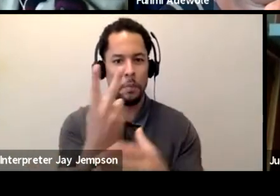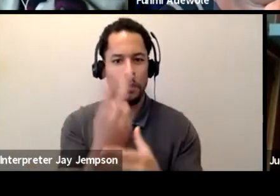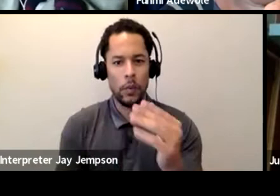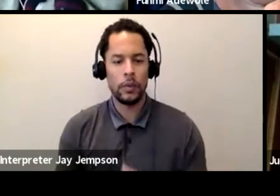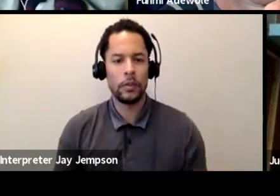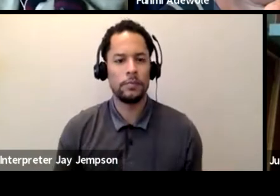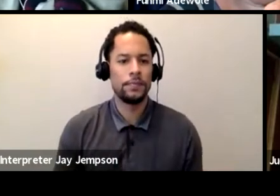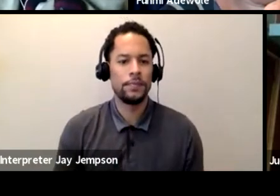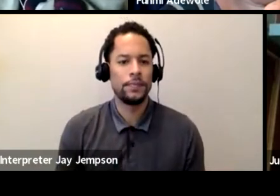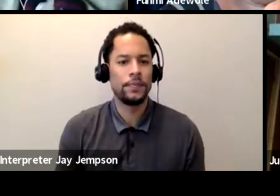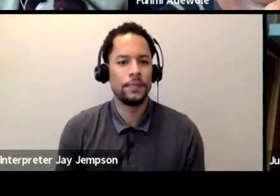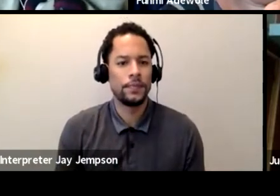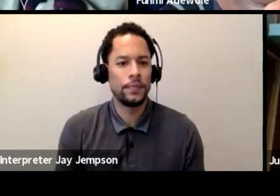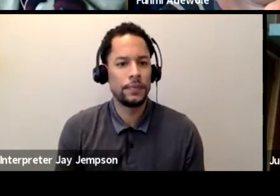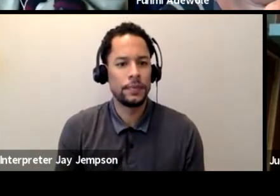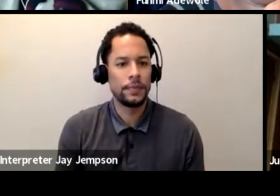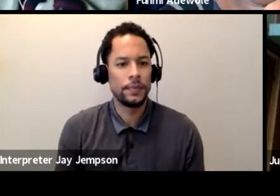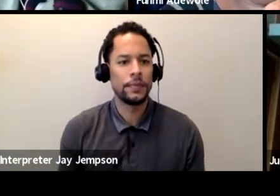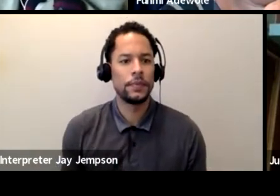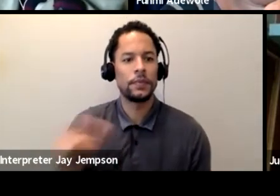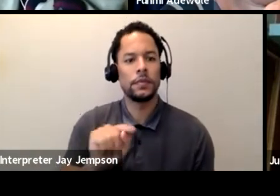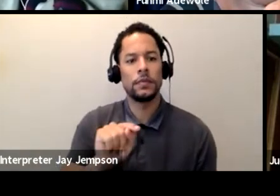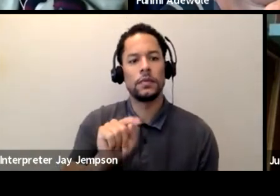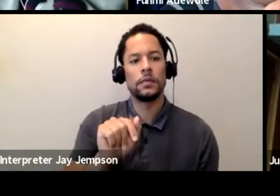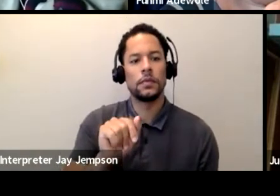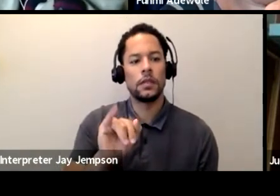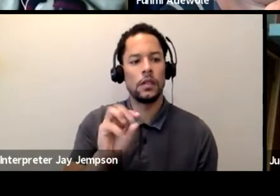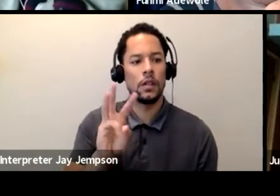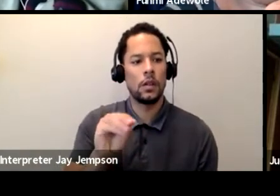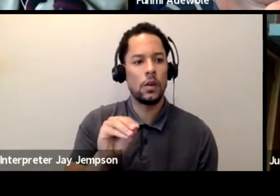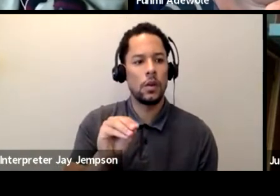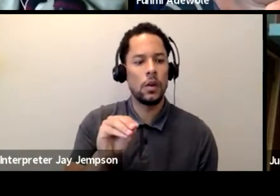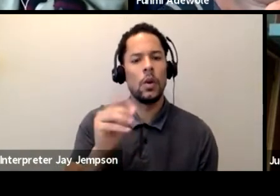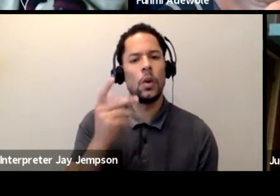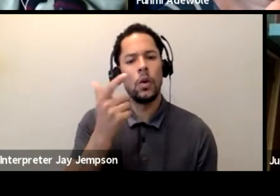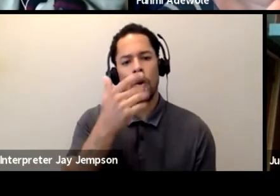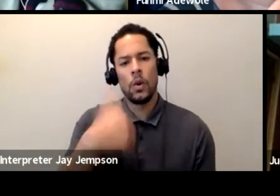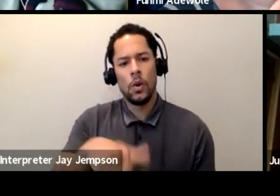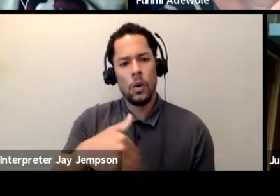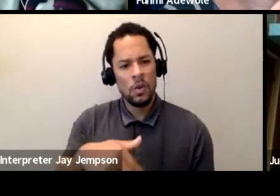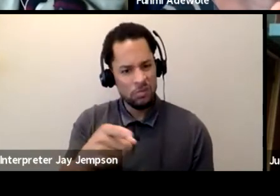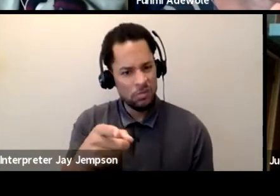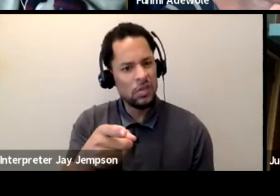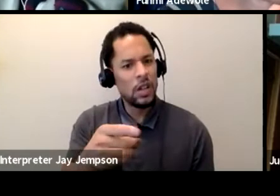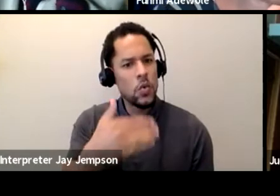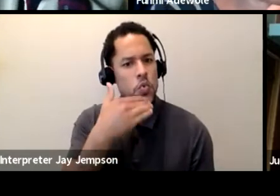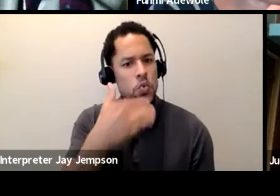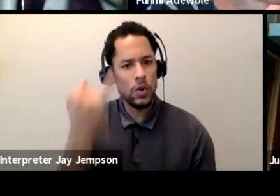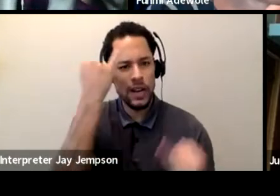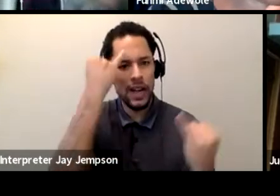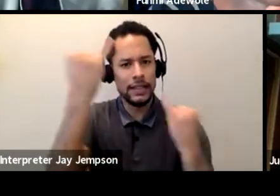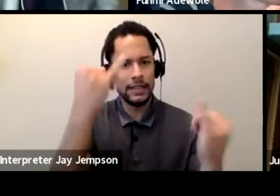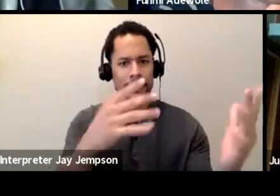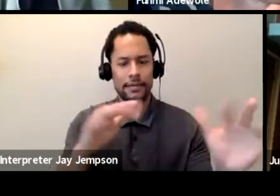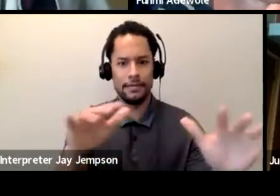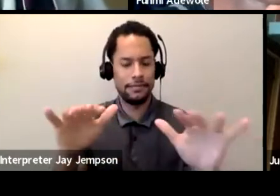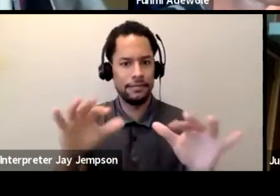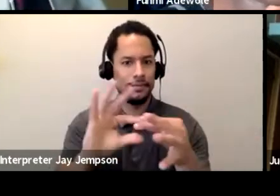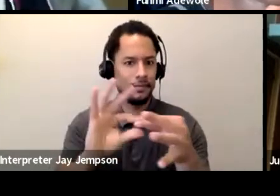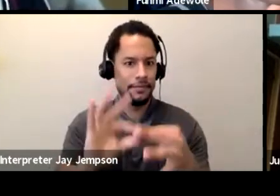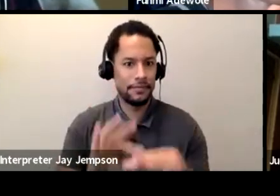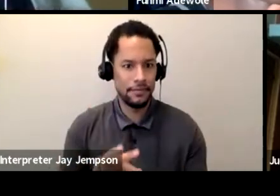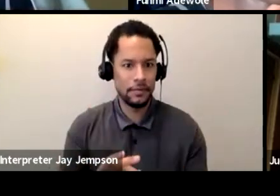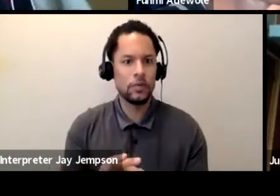you've raised a lot of, a lot of, a lot of interesting ideas. Same as Aganza. And of course for me in terms of a protector